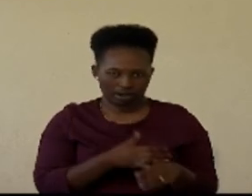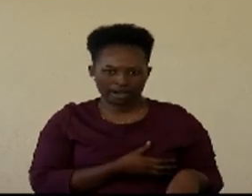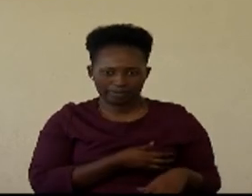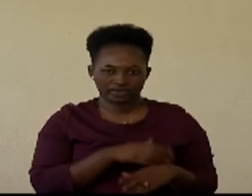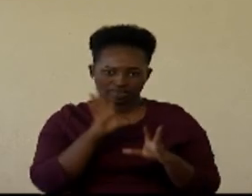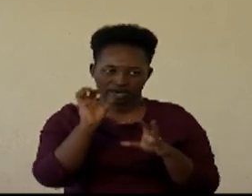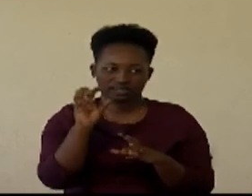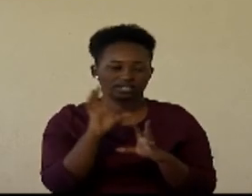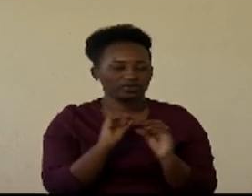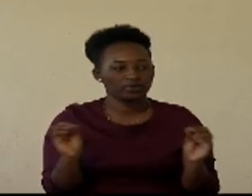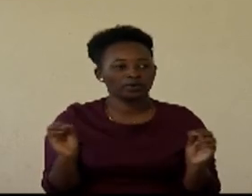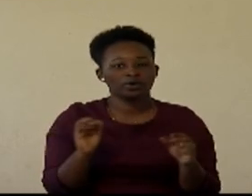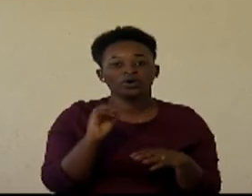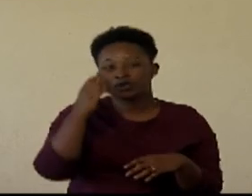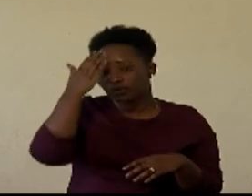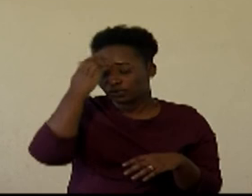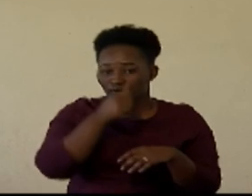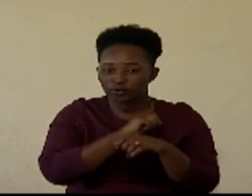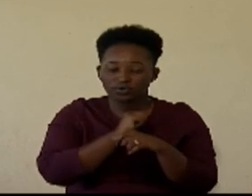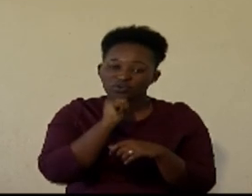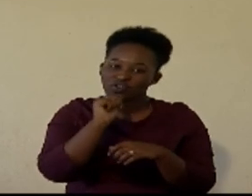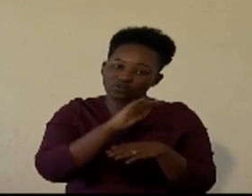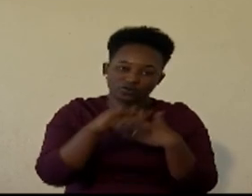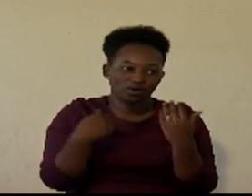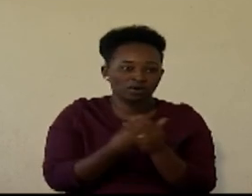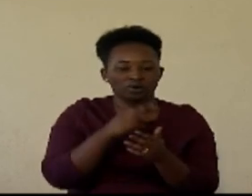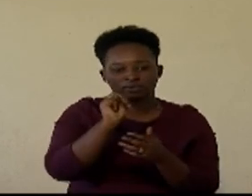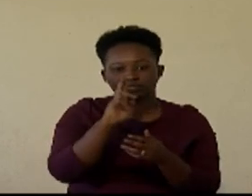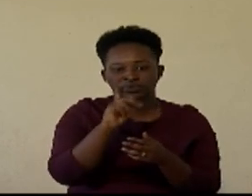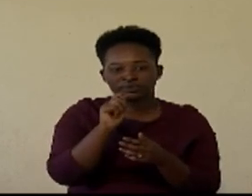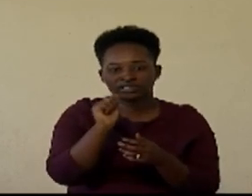so not all mutations do cause cancer remember the X-Men movies